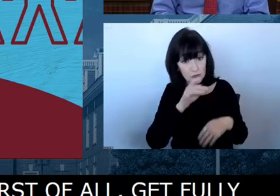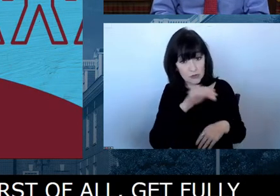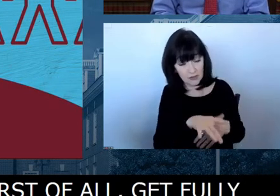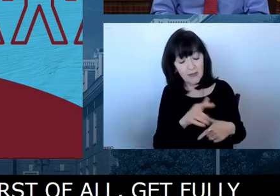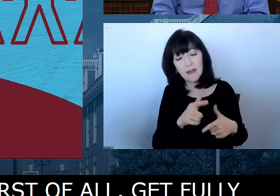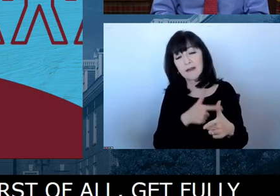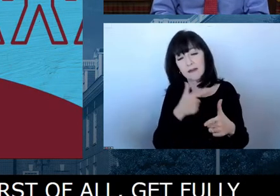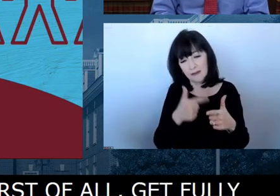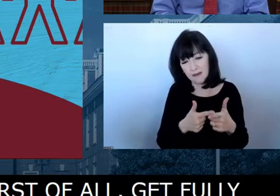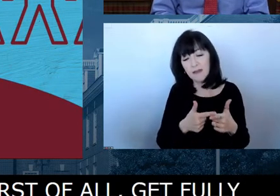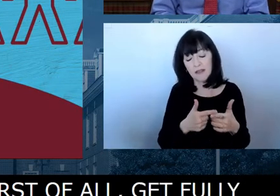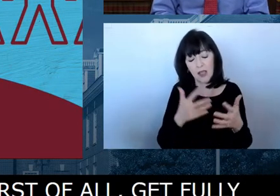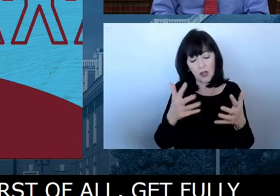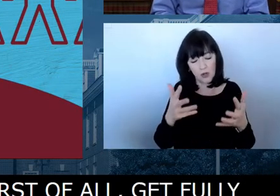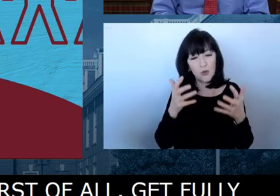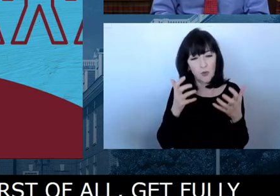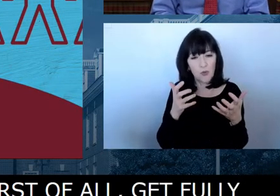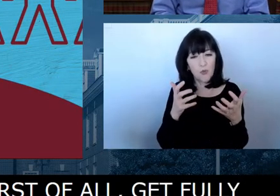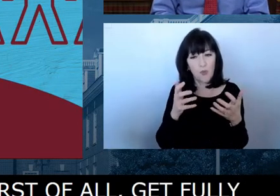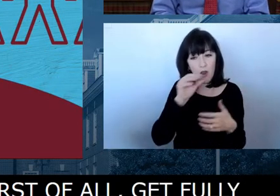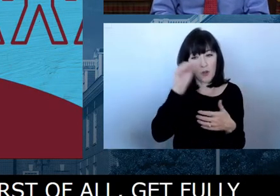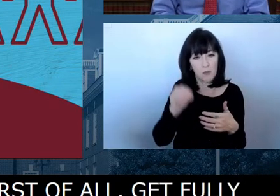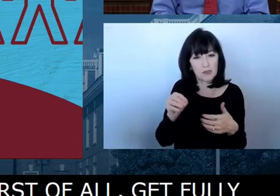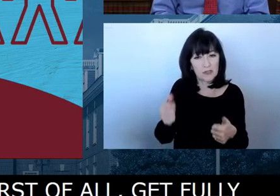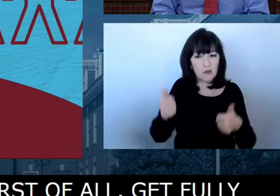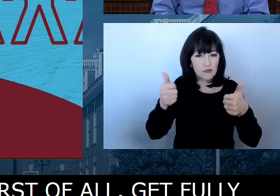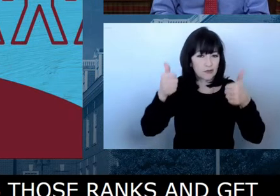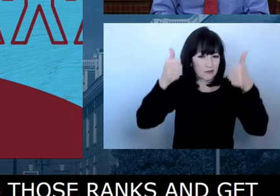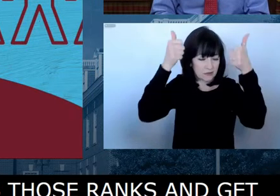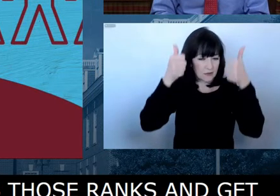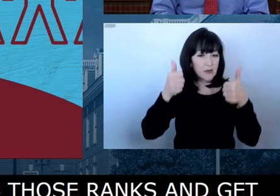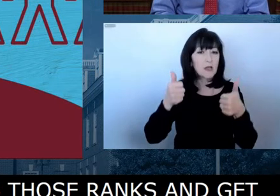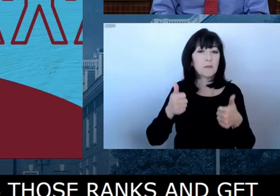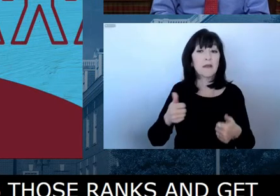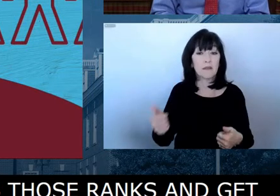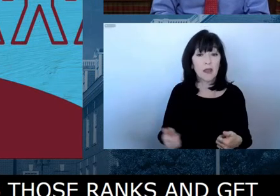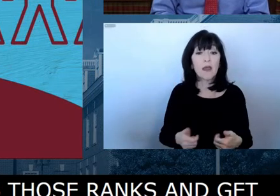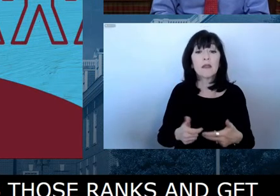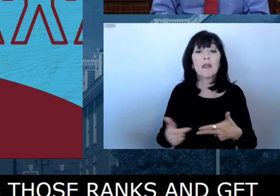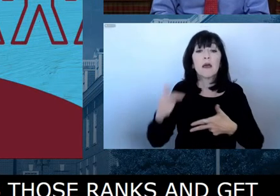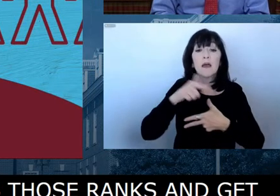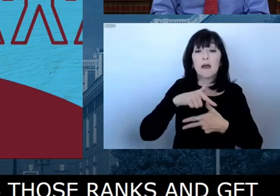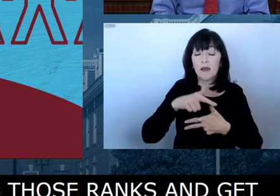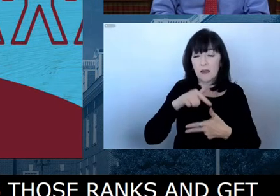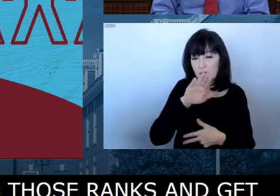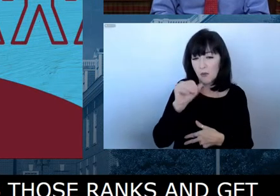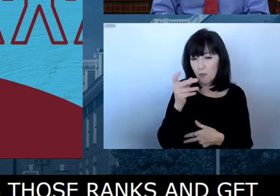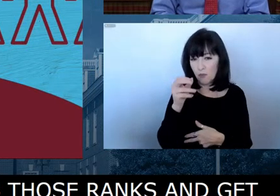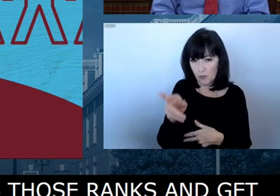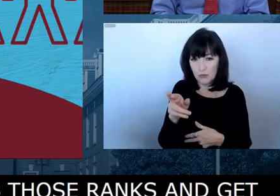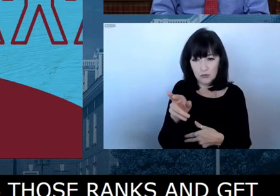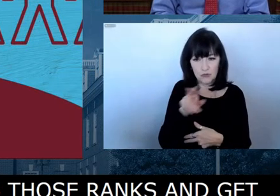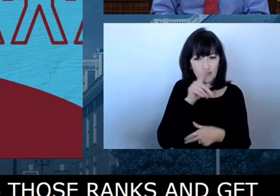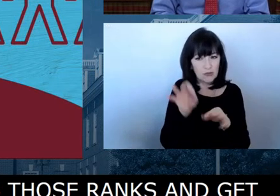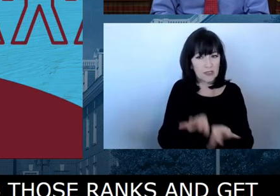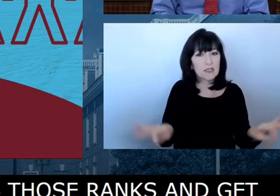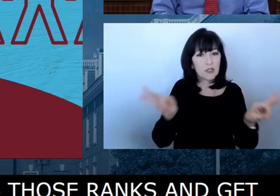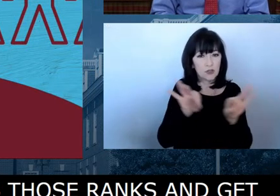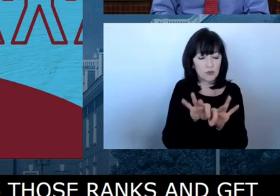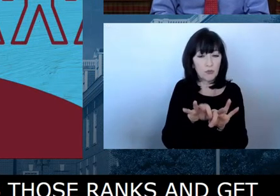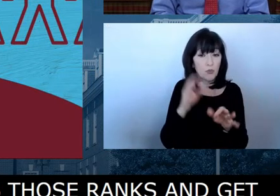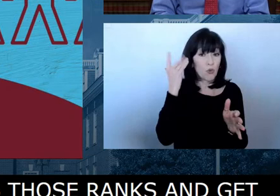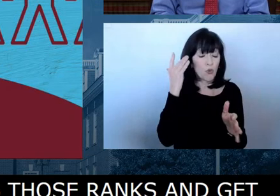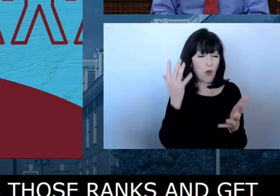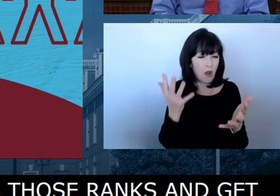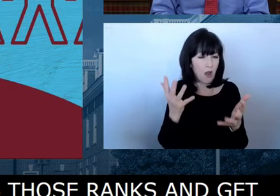in terms of percentage vaccinated and, and boosted, uh, know this all, these are really important as we try to manage the virus